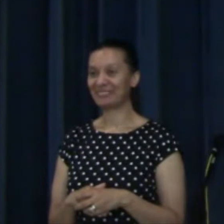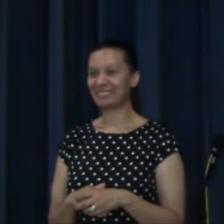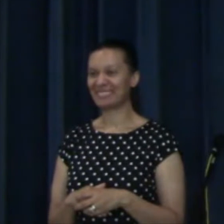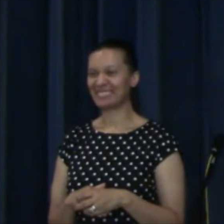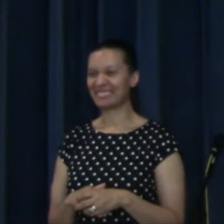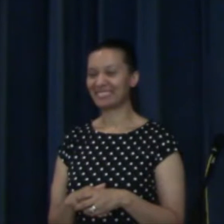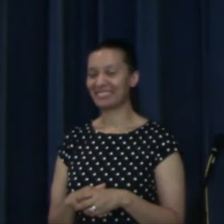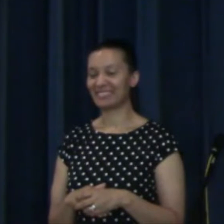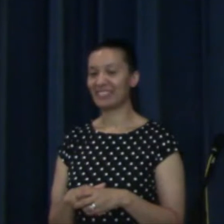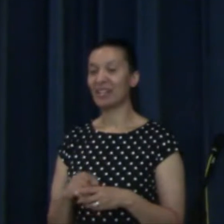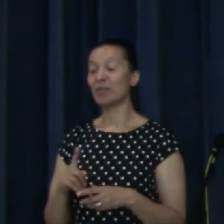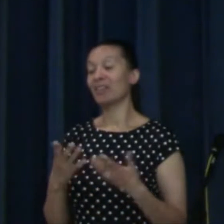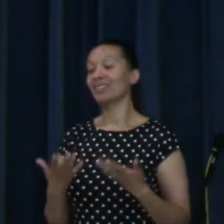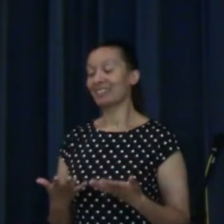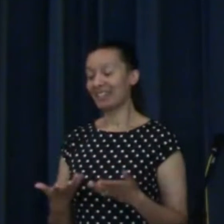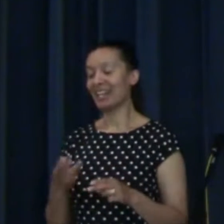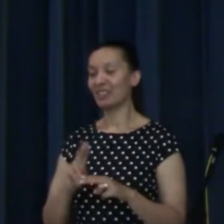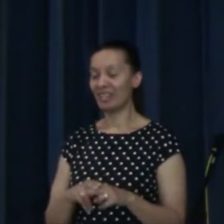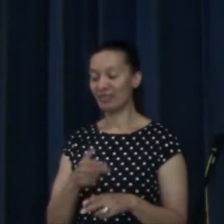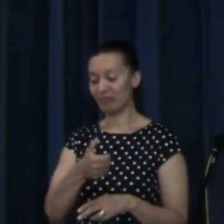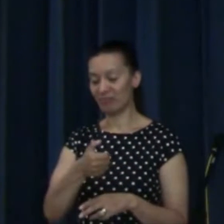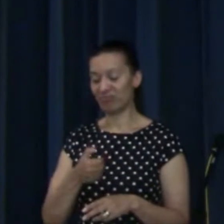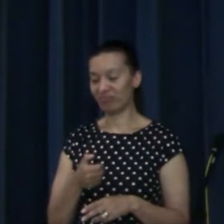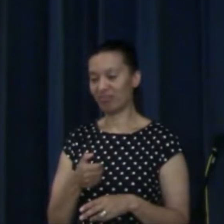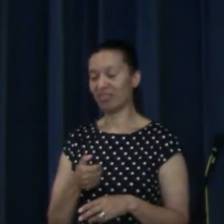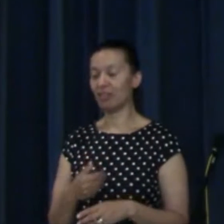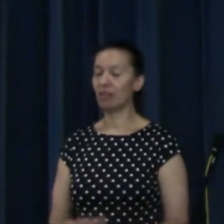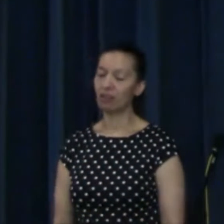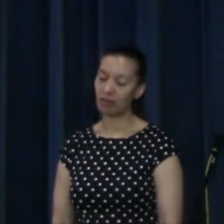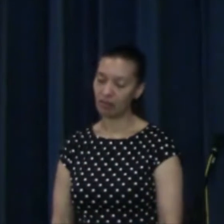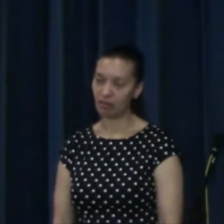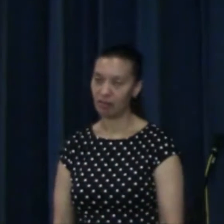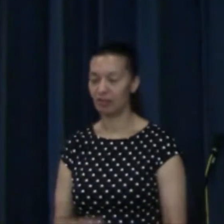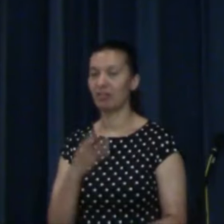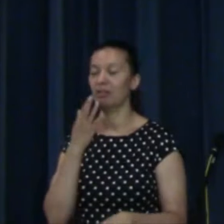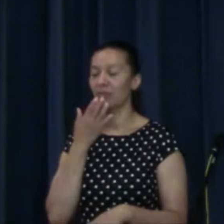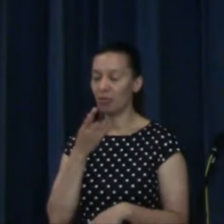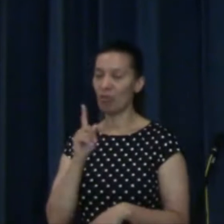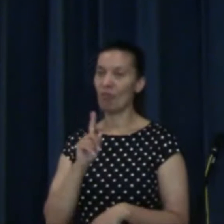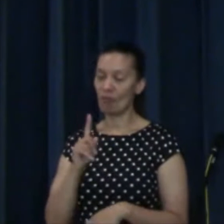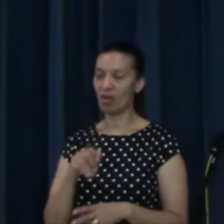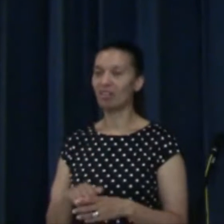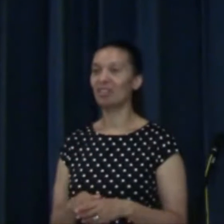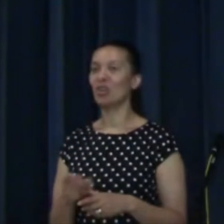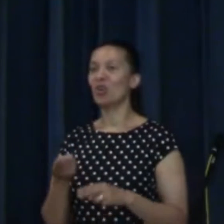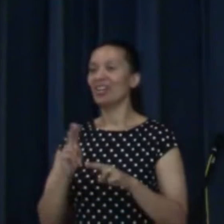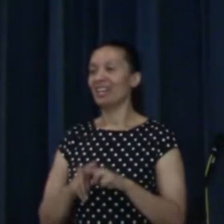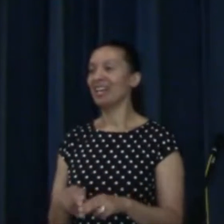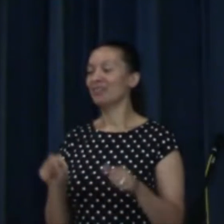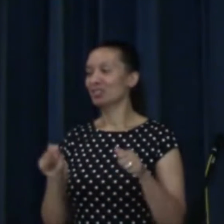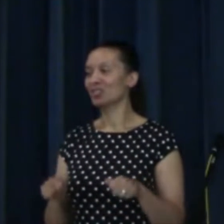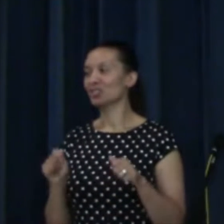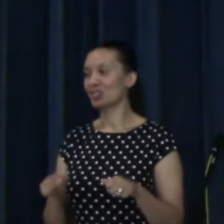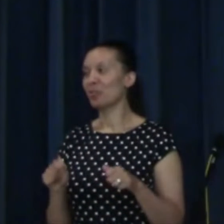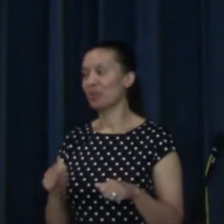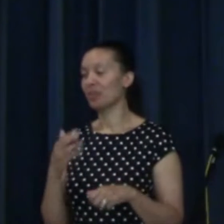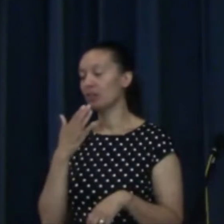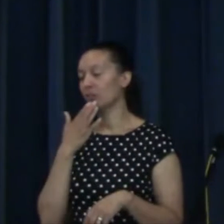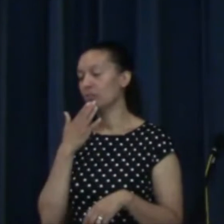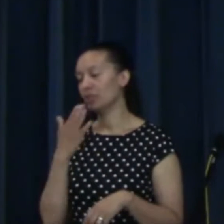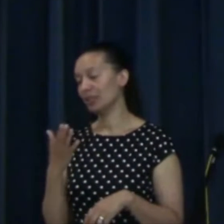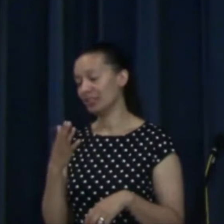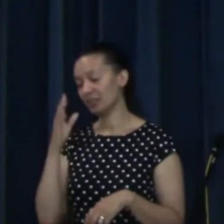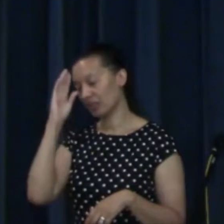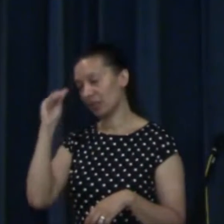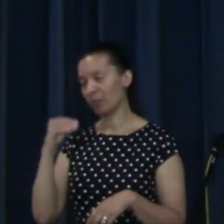But now, if she texts me on my own note, now I've done wrong. Or if I'm shopping, oh, please don't tell me I've got to to the other